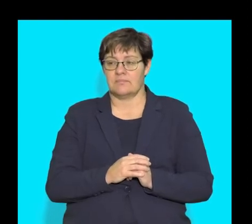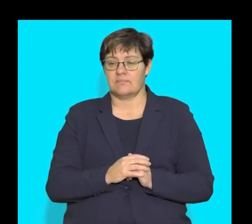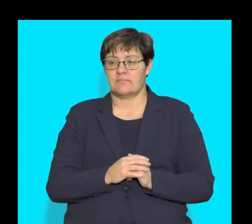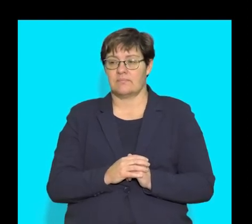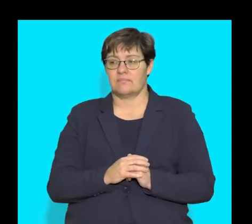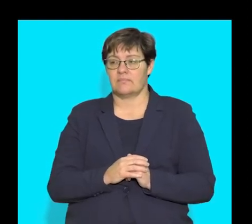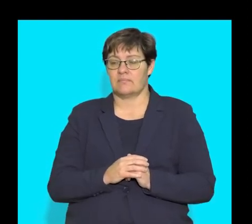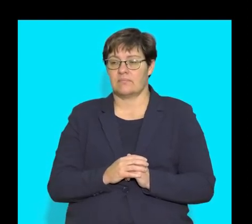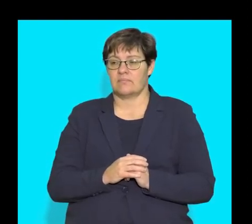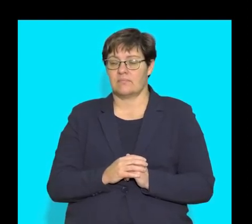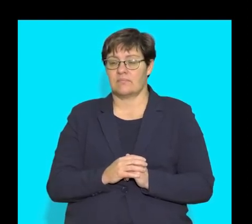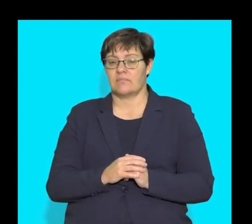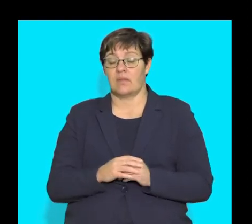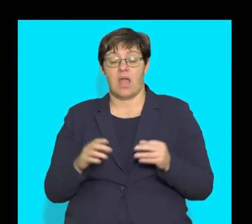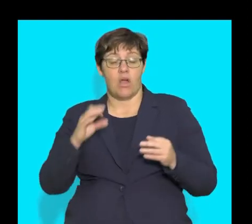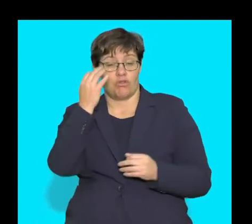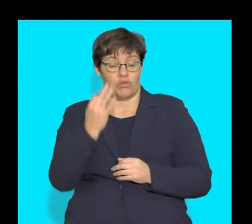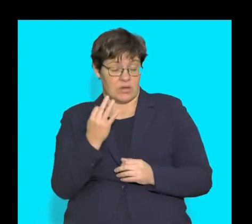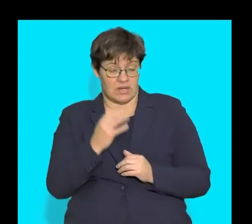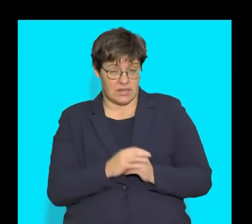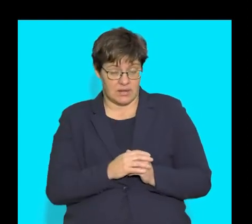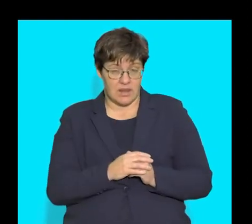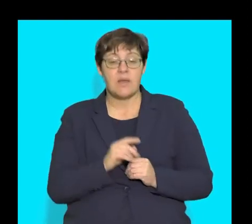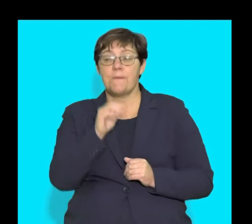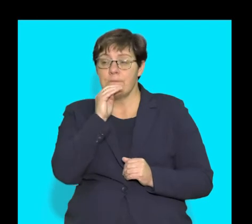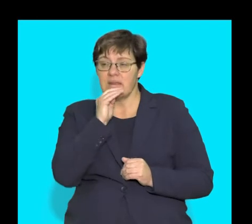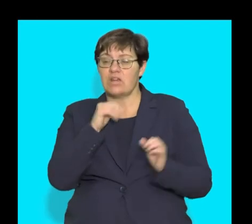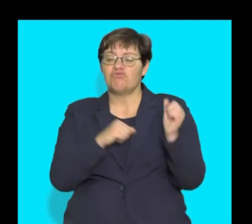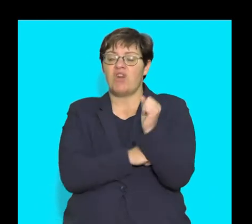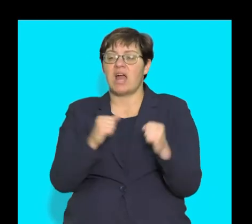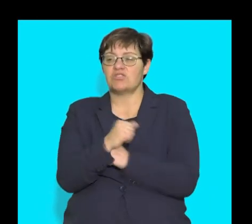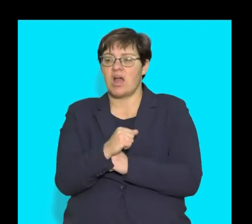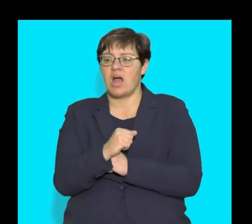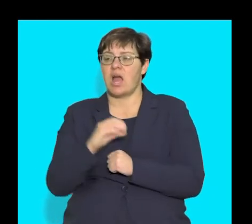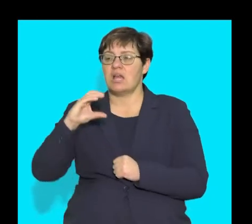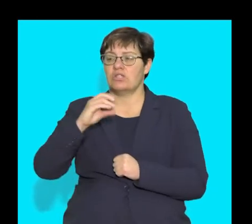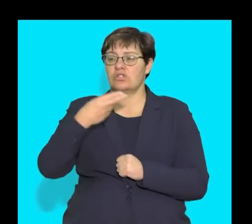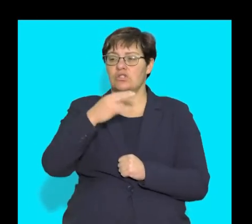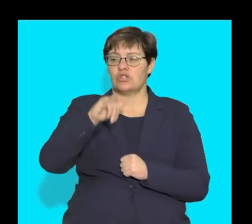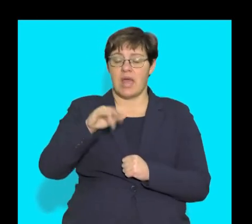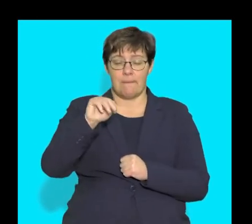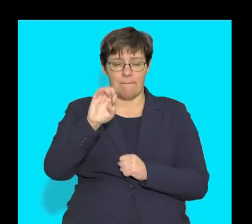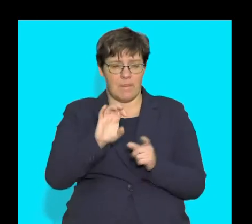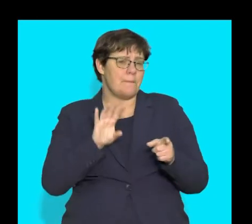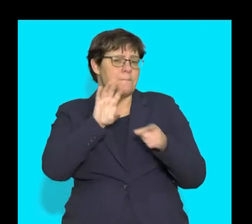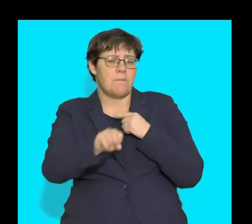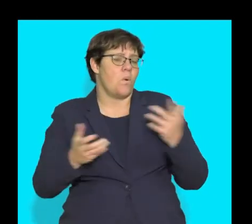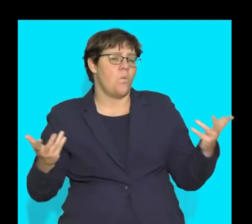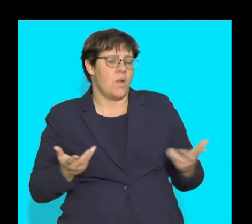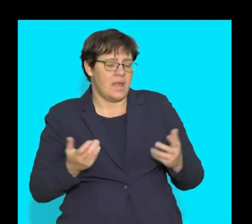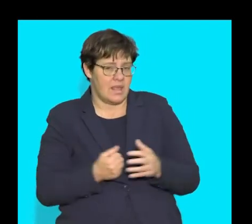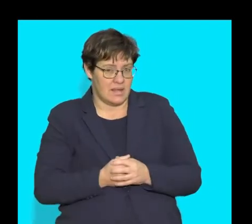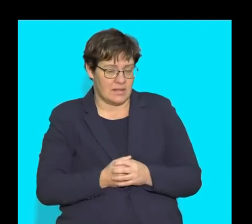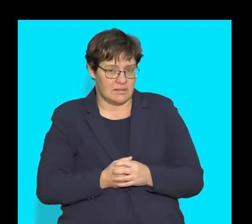Okay. Question three. Name the structure where chime can be found. Guys,